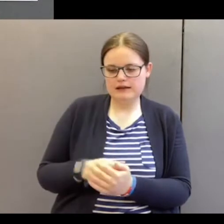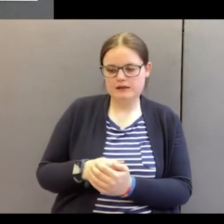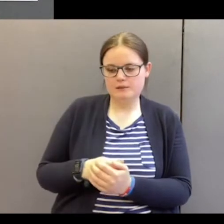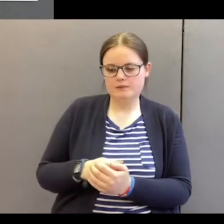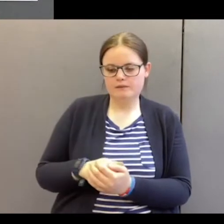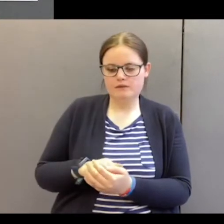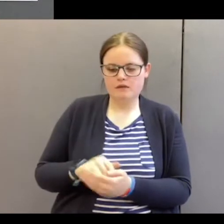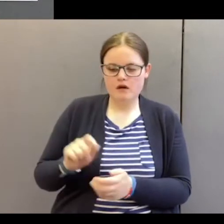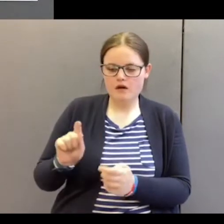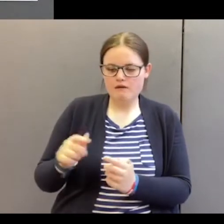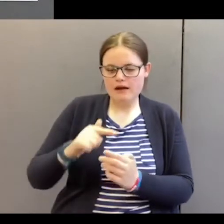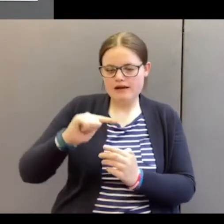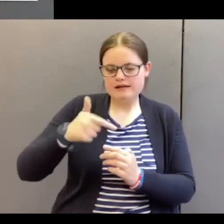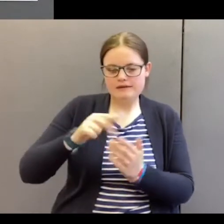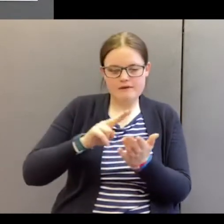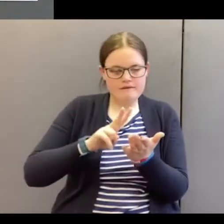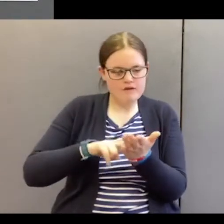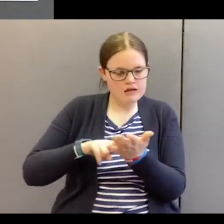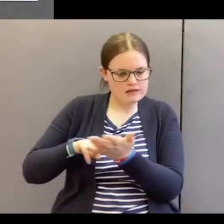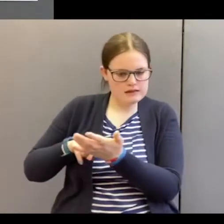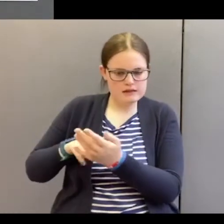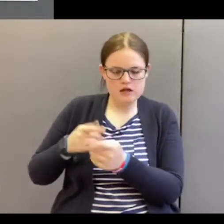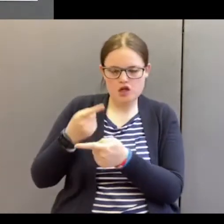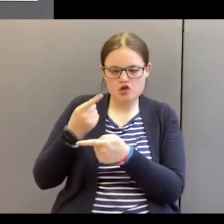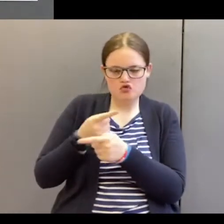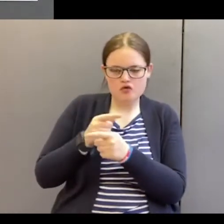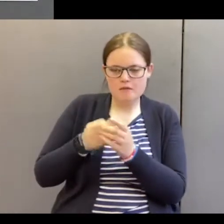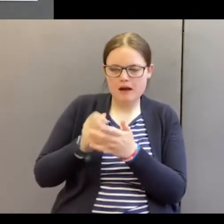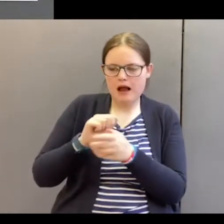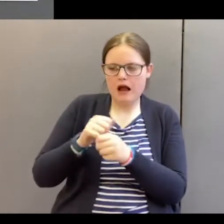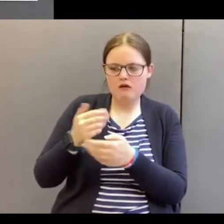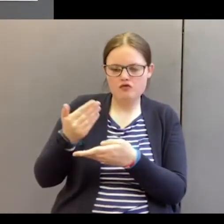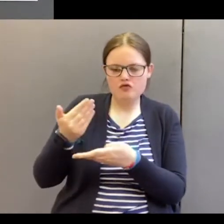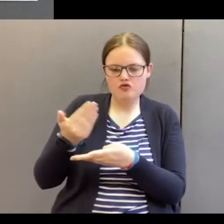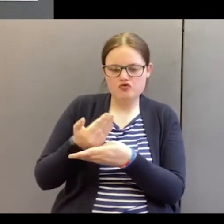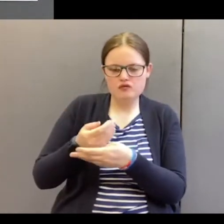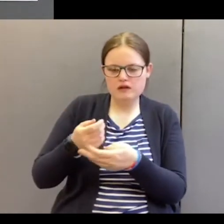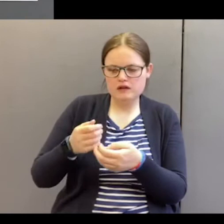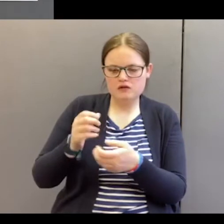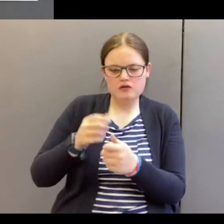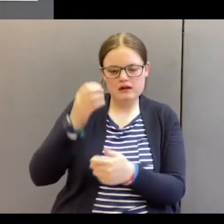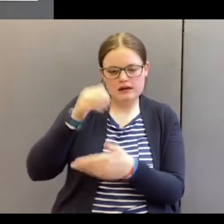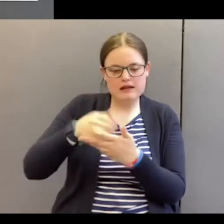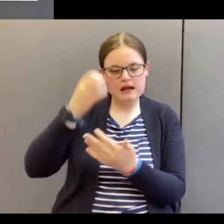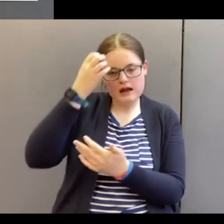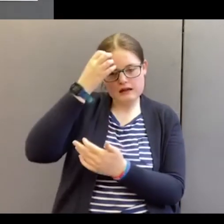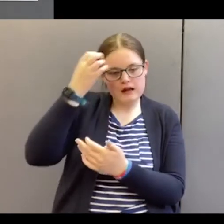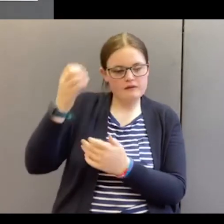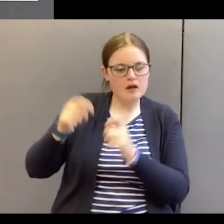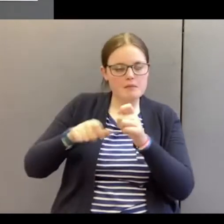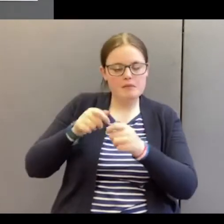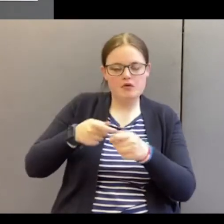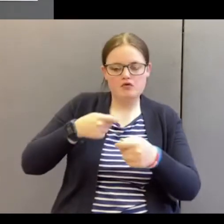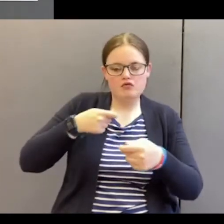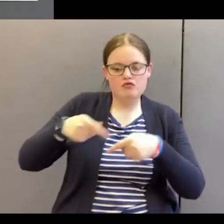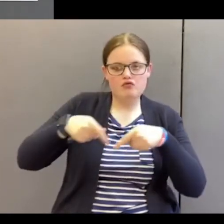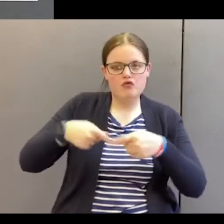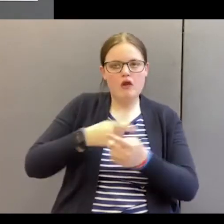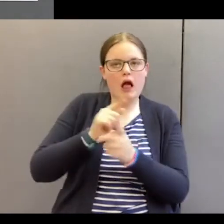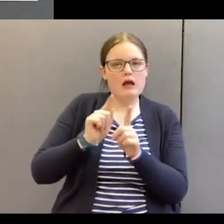the first seven verses speak of our duties to government, those that rule us.